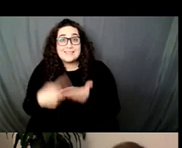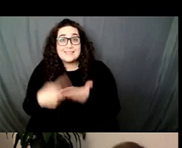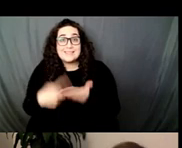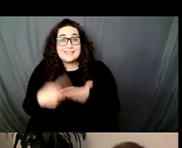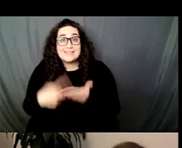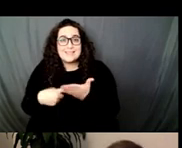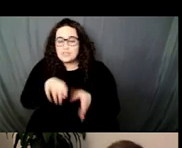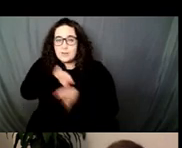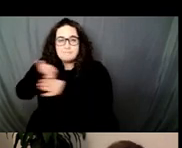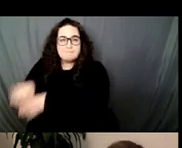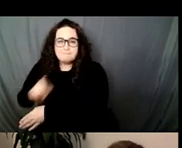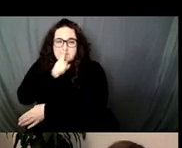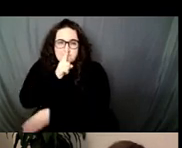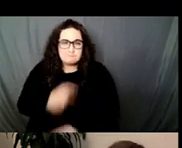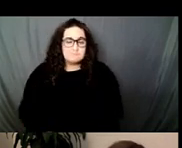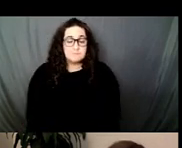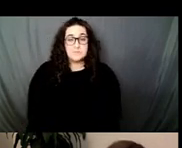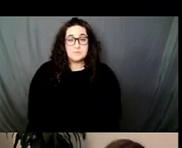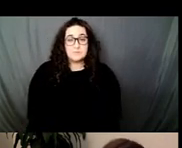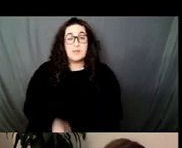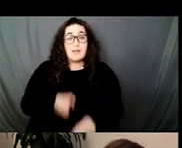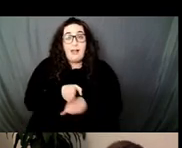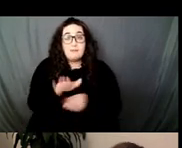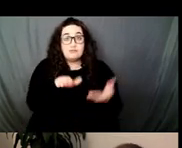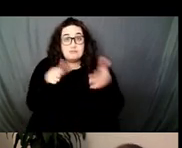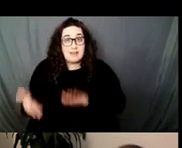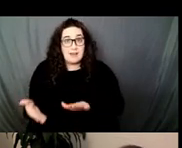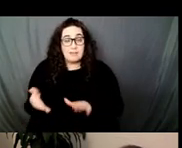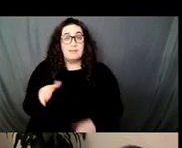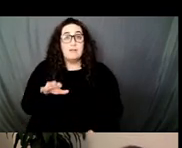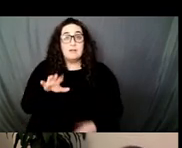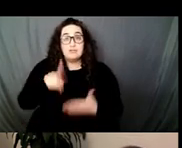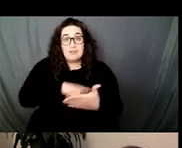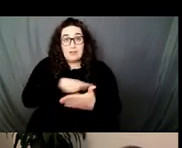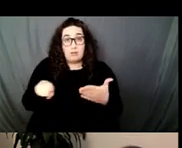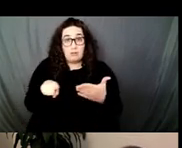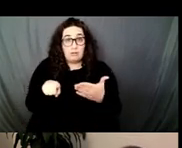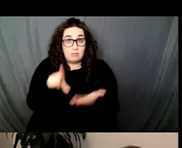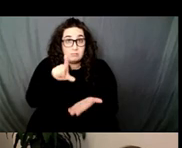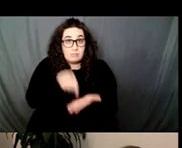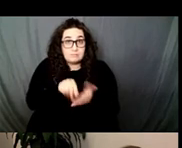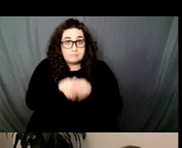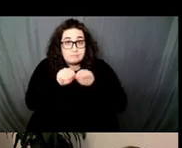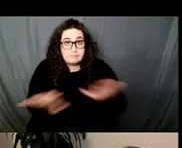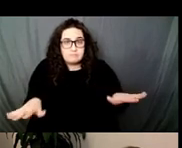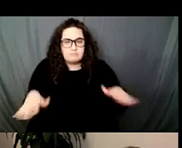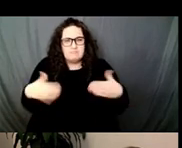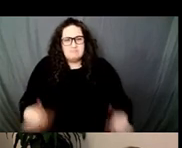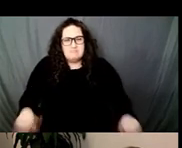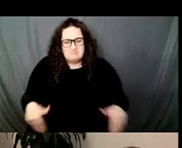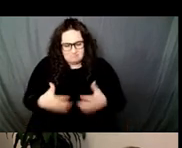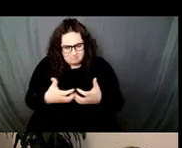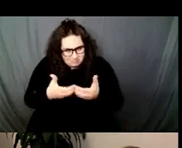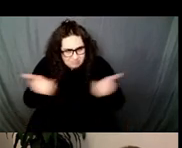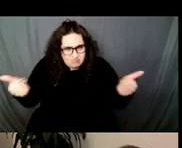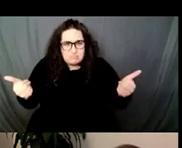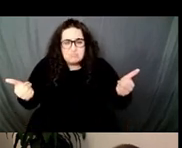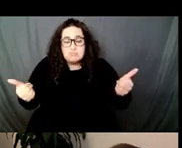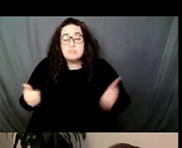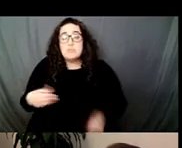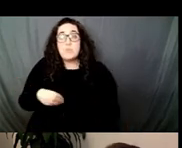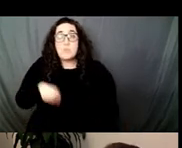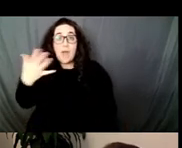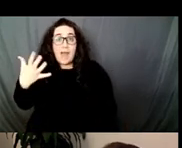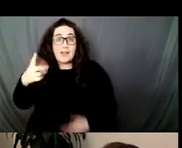the critical literature on González Torres has had a shockingly segregated response as white critics and curators tend to underline